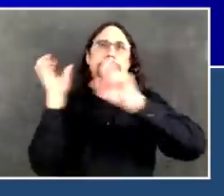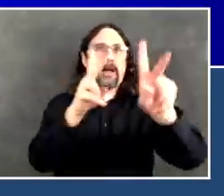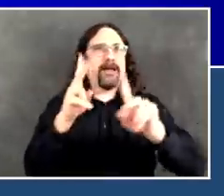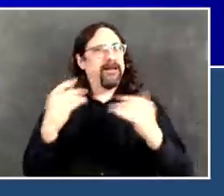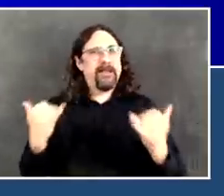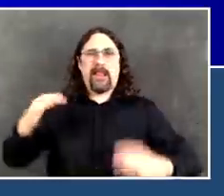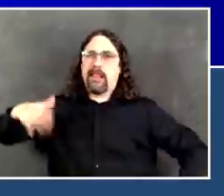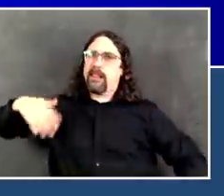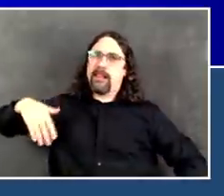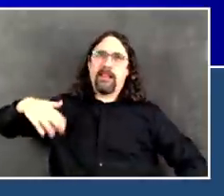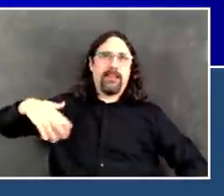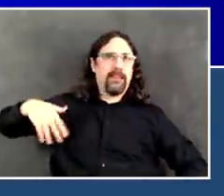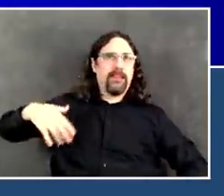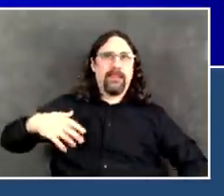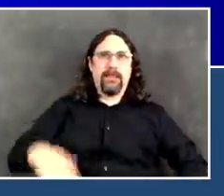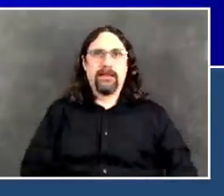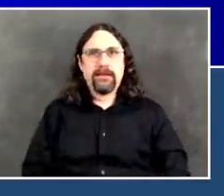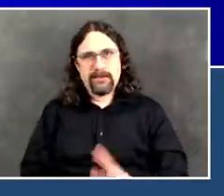tracing.